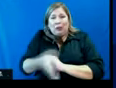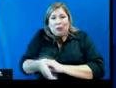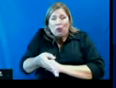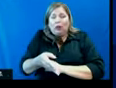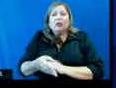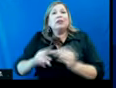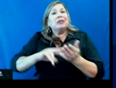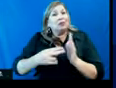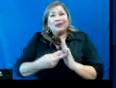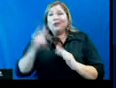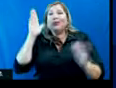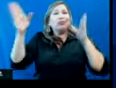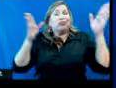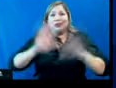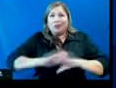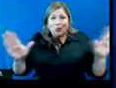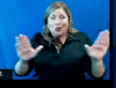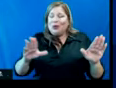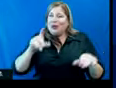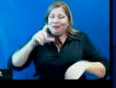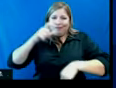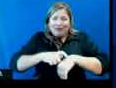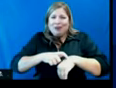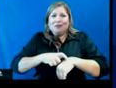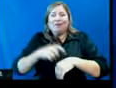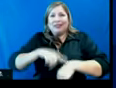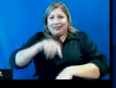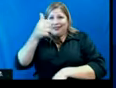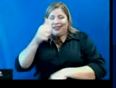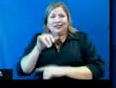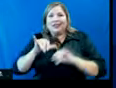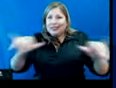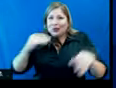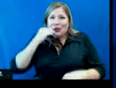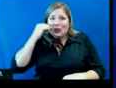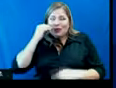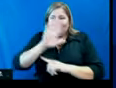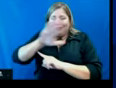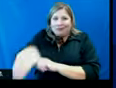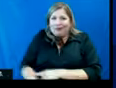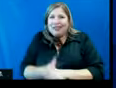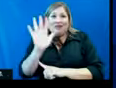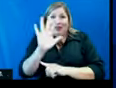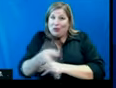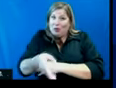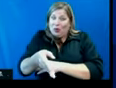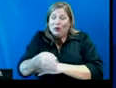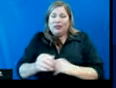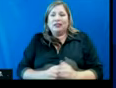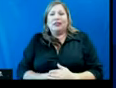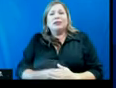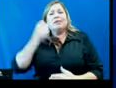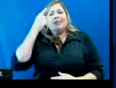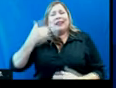businesses that we've in the past called non-essential businesses, there's a list of what's